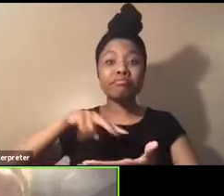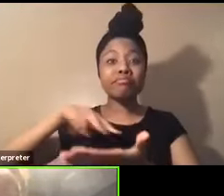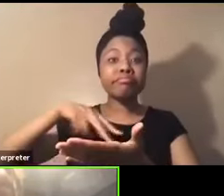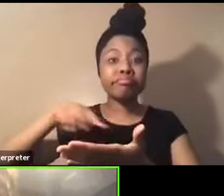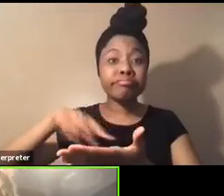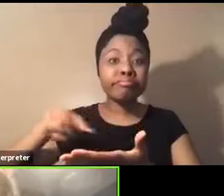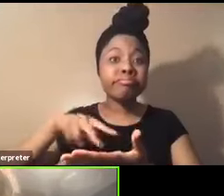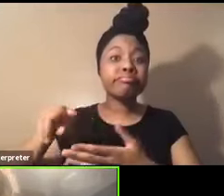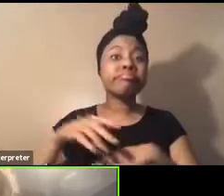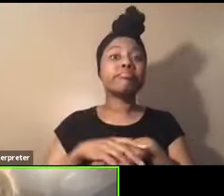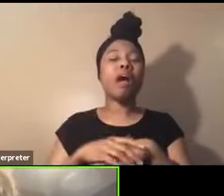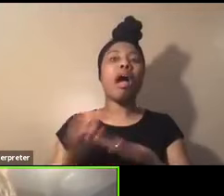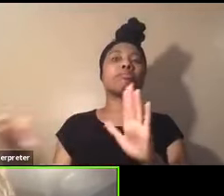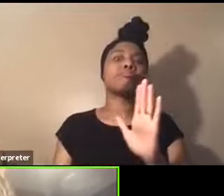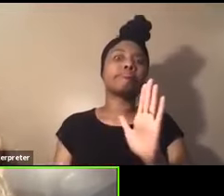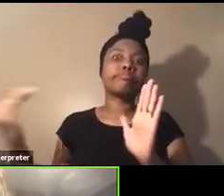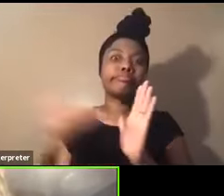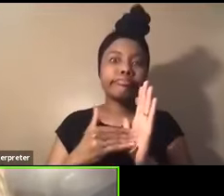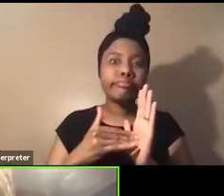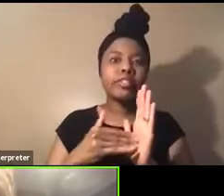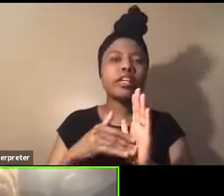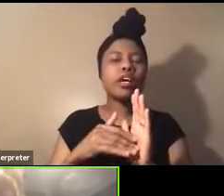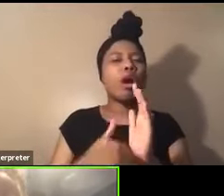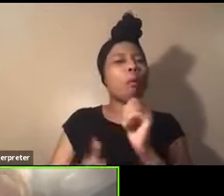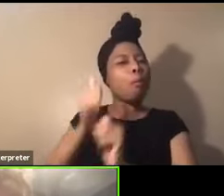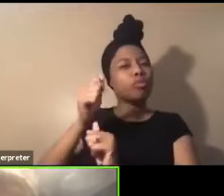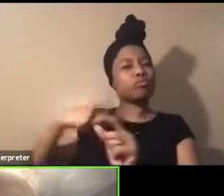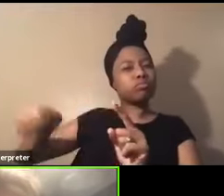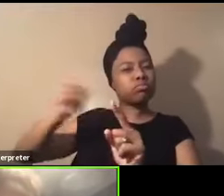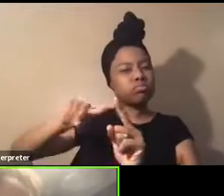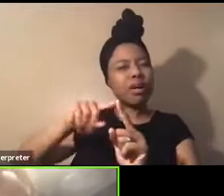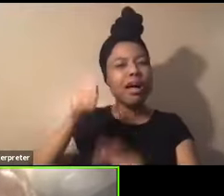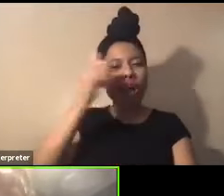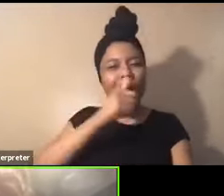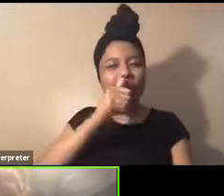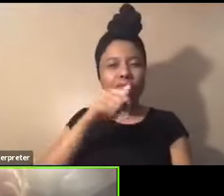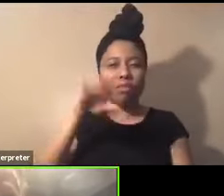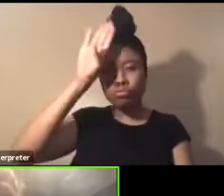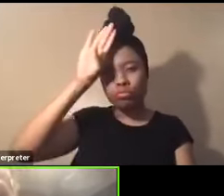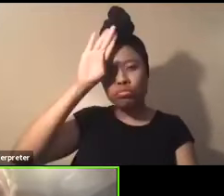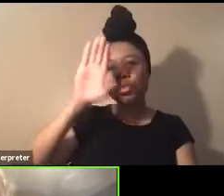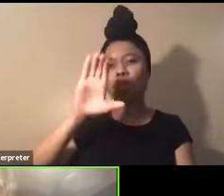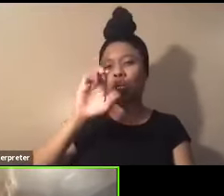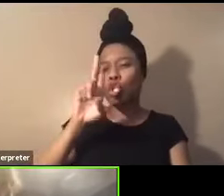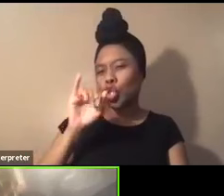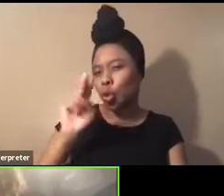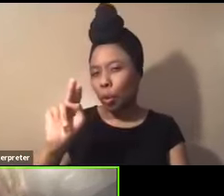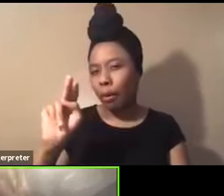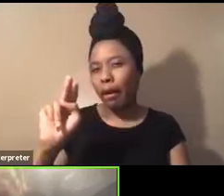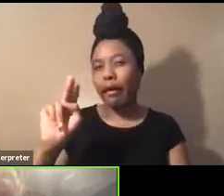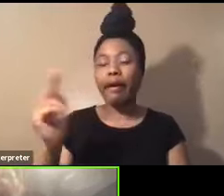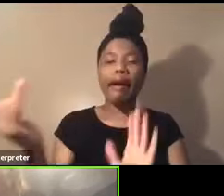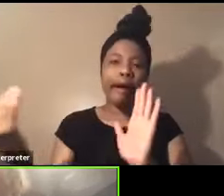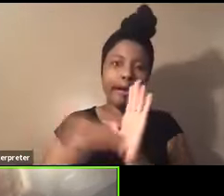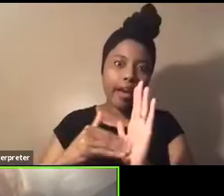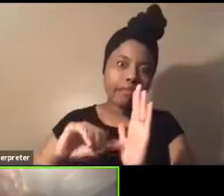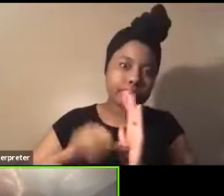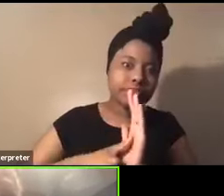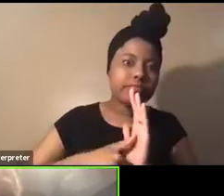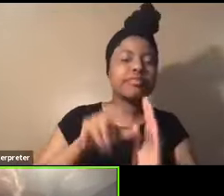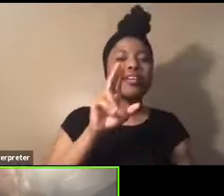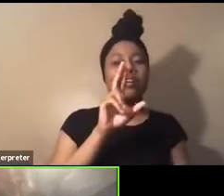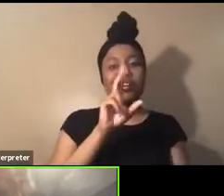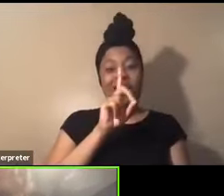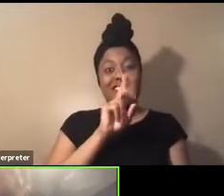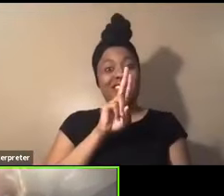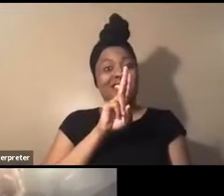And, you know, we, again, we were, they were more Afro-Cuban in terms of their style. Again, I have to go back to the Dunham technique,